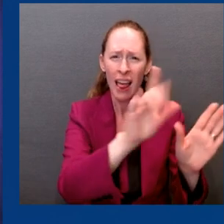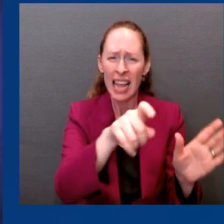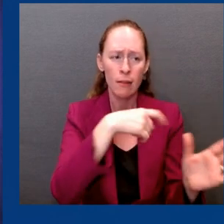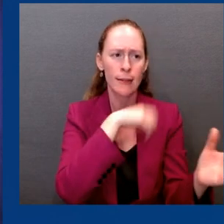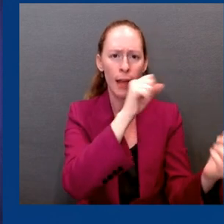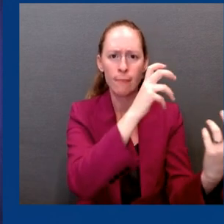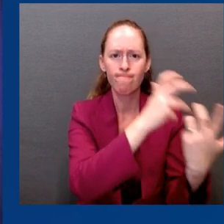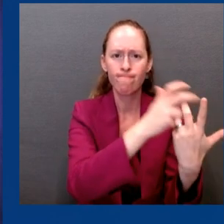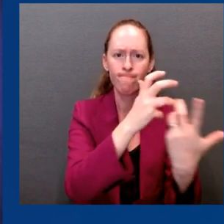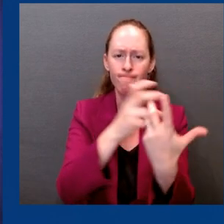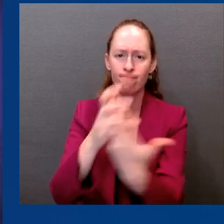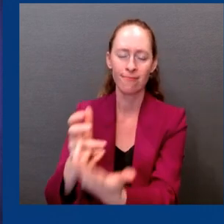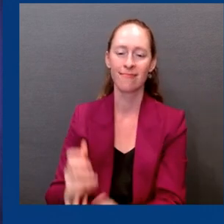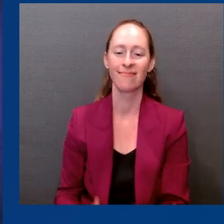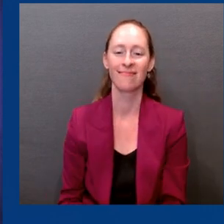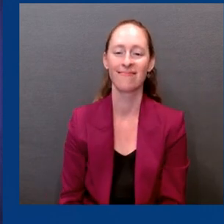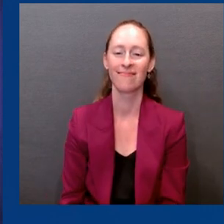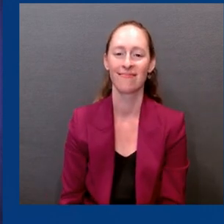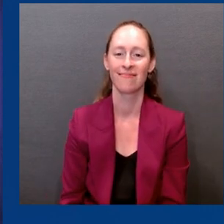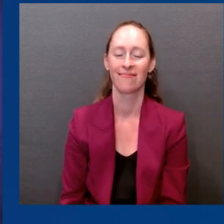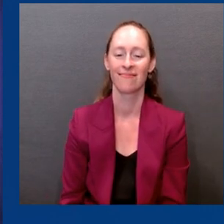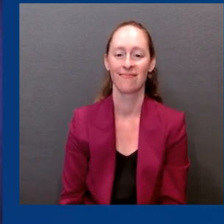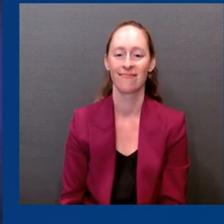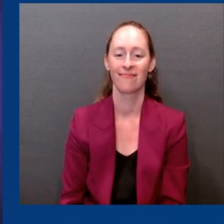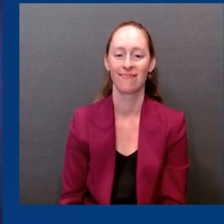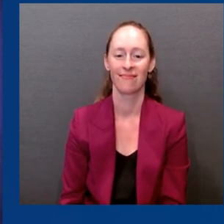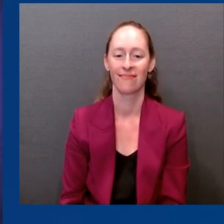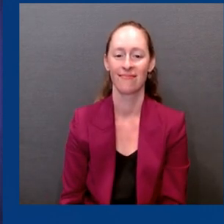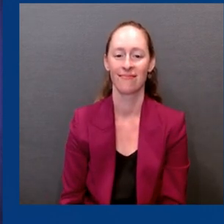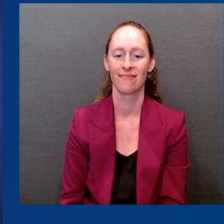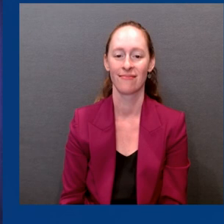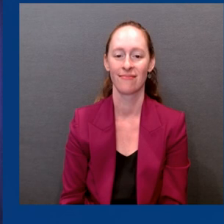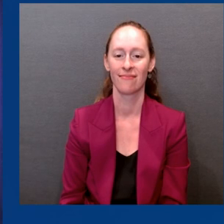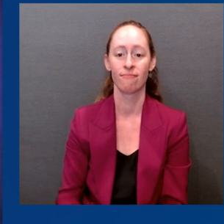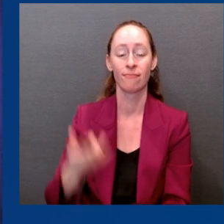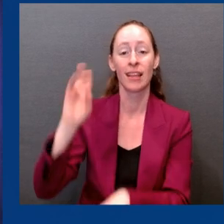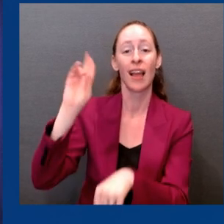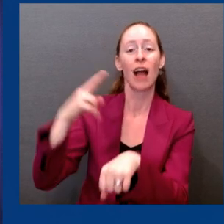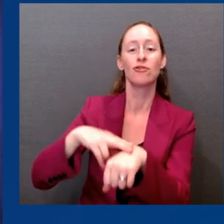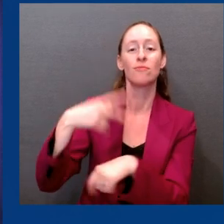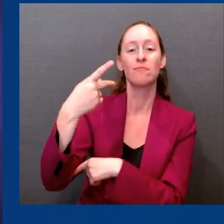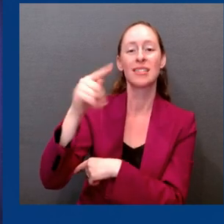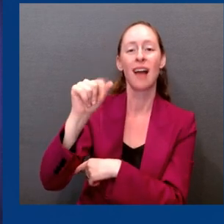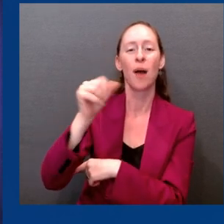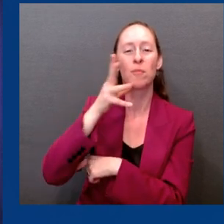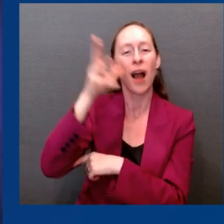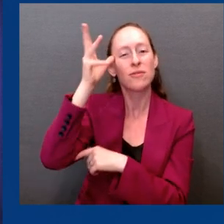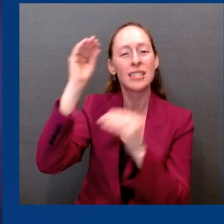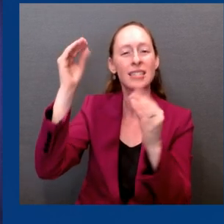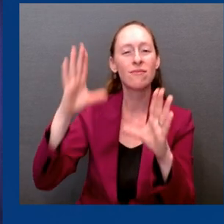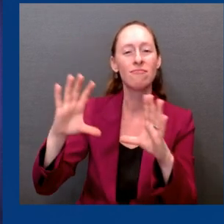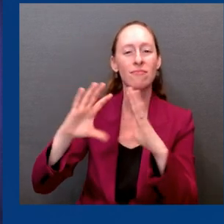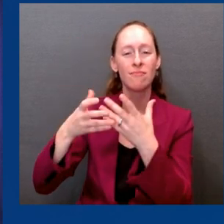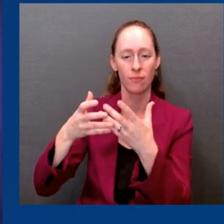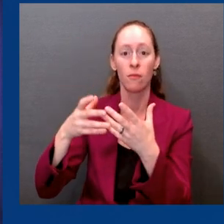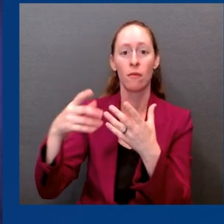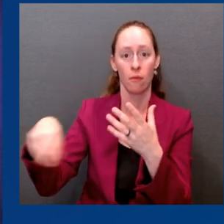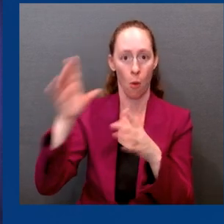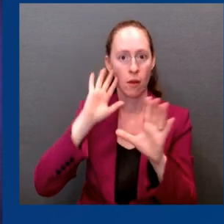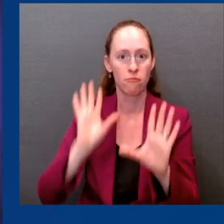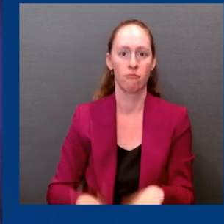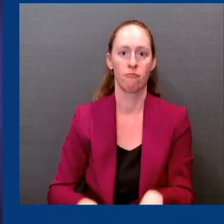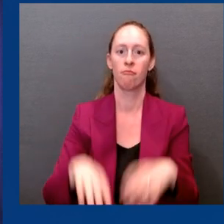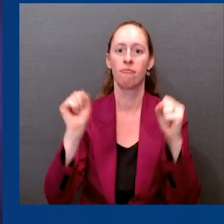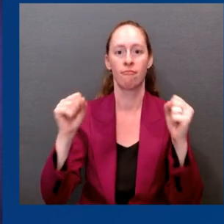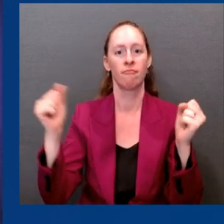PTA, the Parent Teacher Association, will host shots-to-go vaccination clinics throughout the month. Organizations with strong reach among